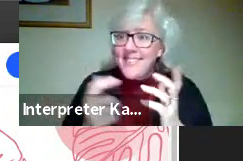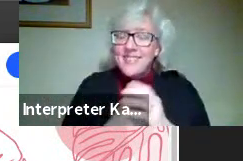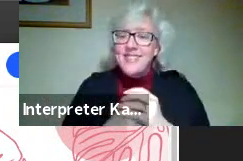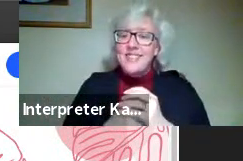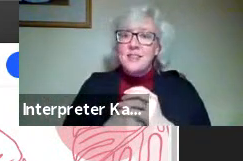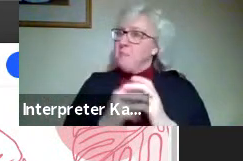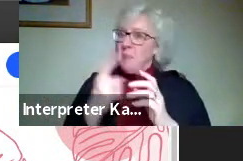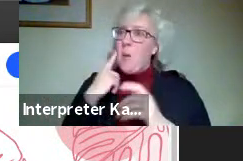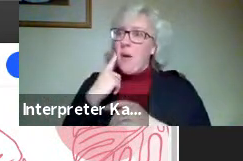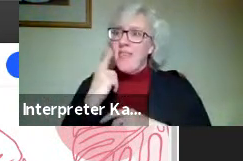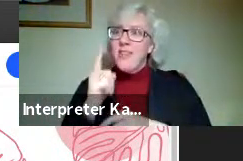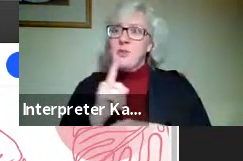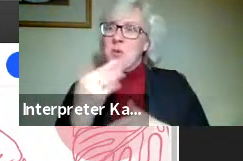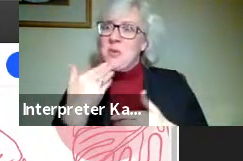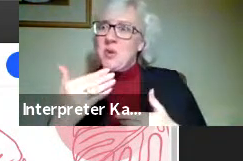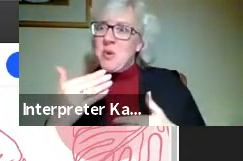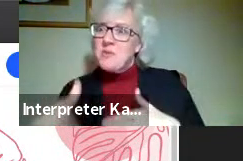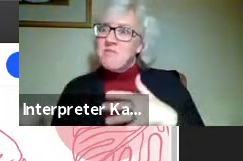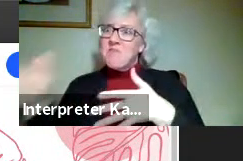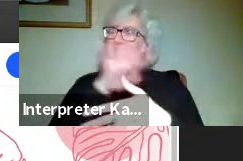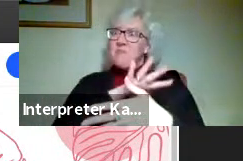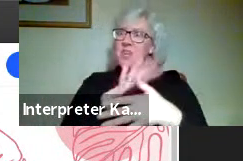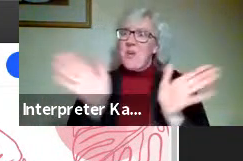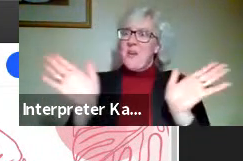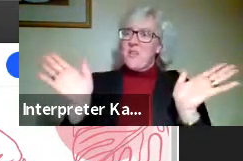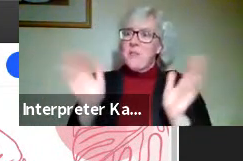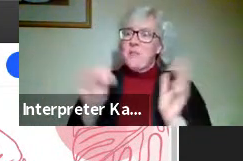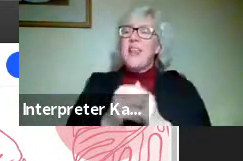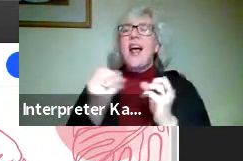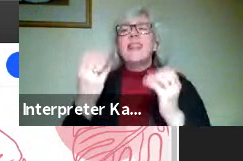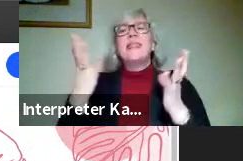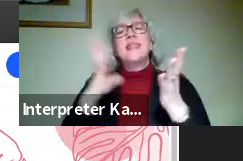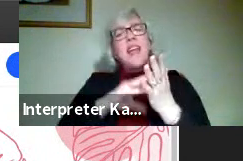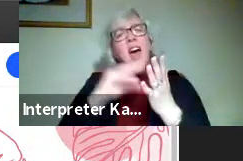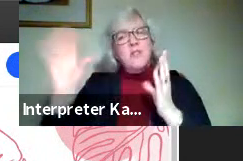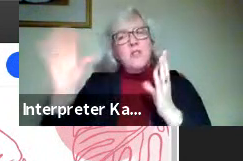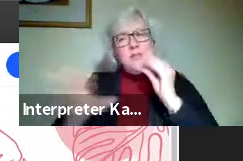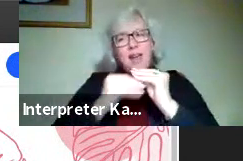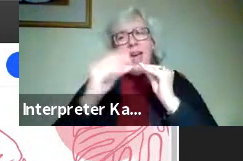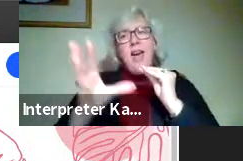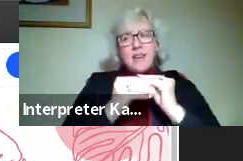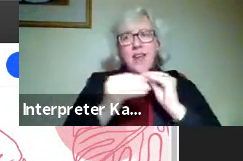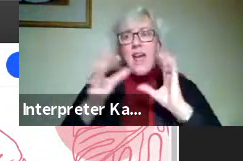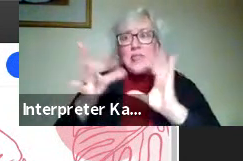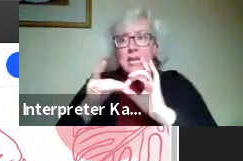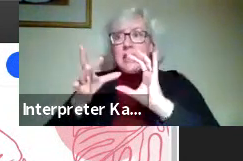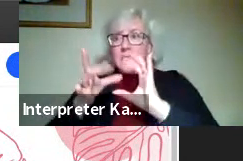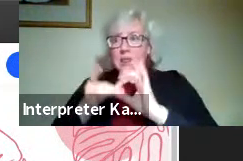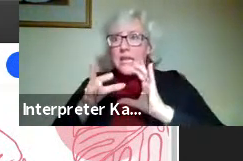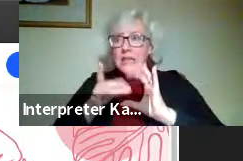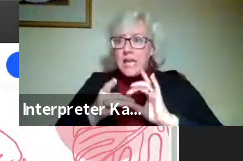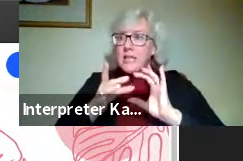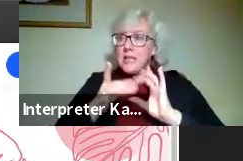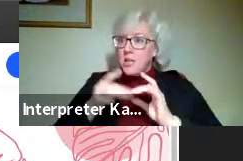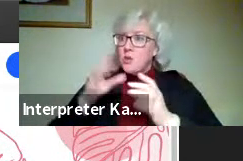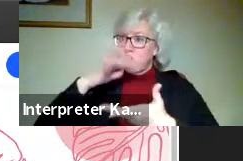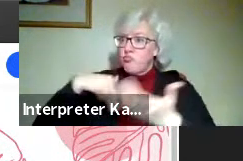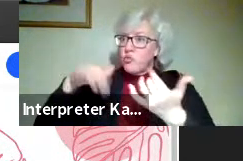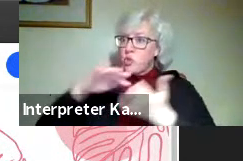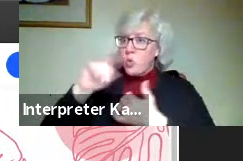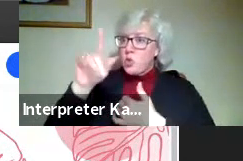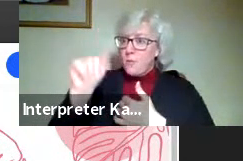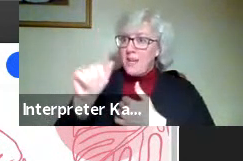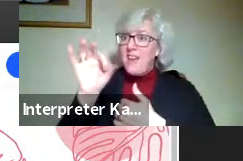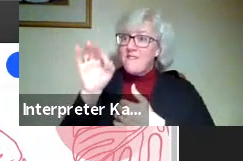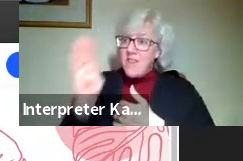I think that was a really great overview. And a lot of students do add additional links to their social media, their Facebook,